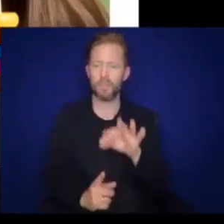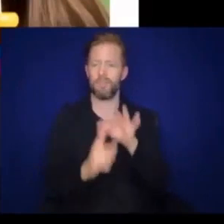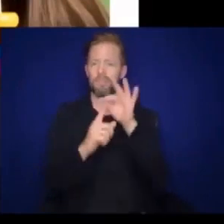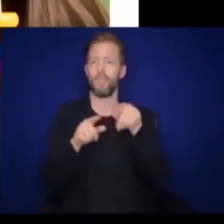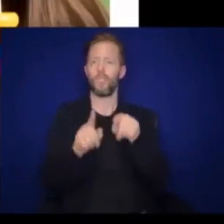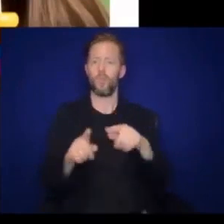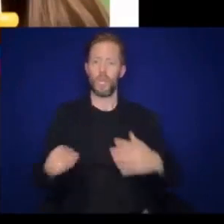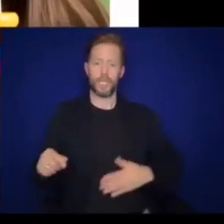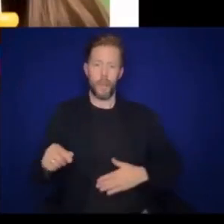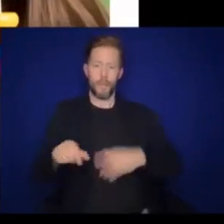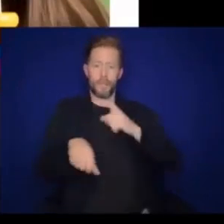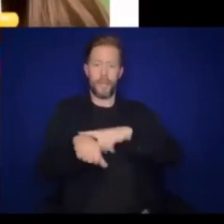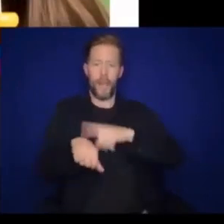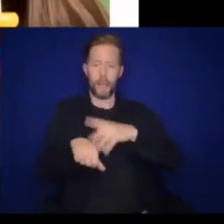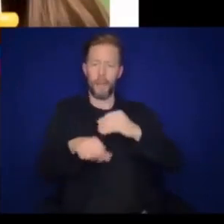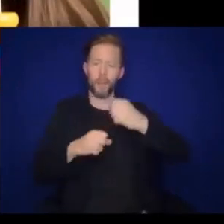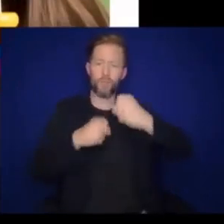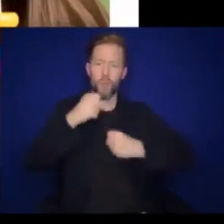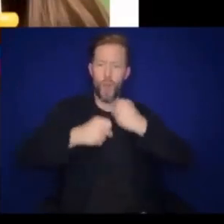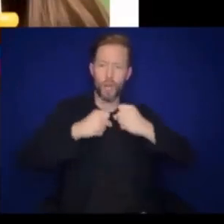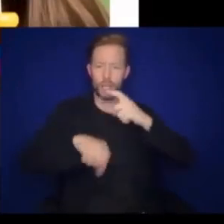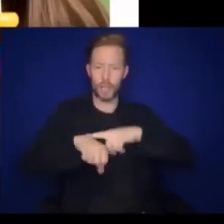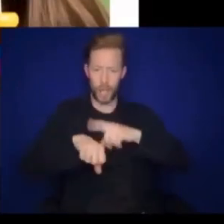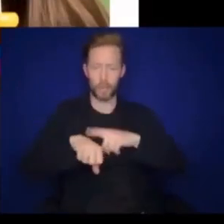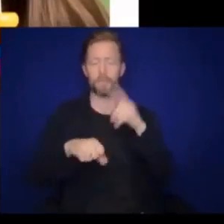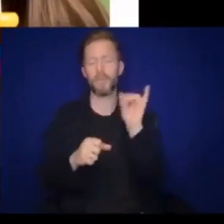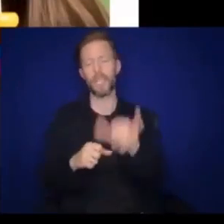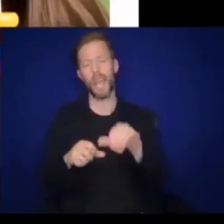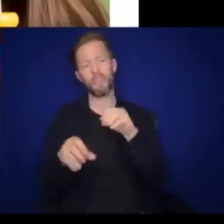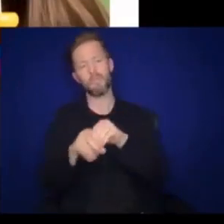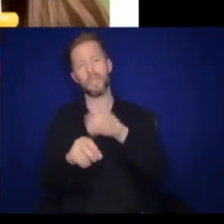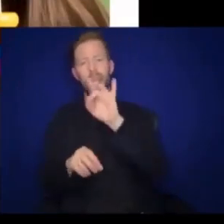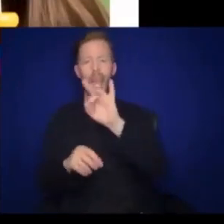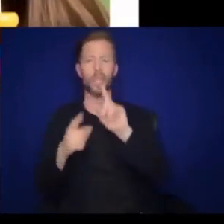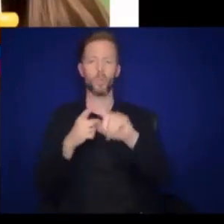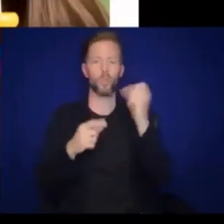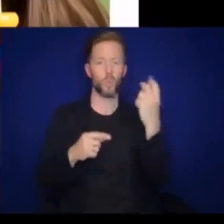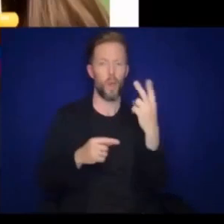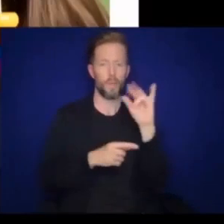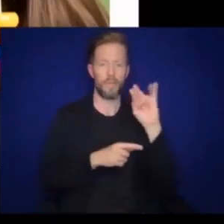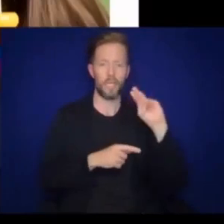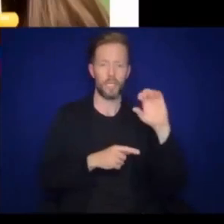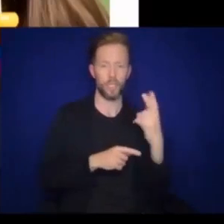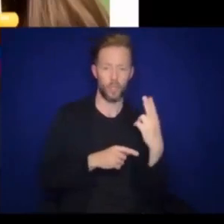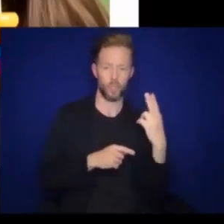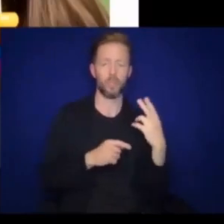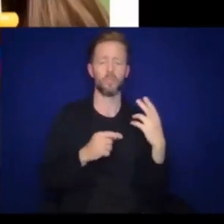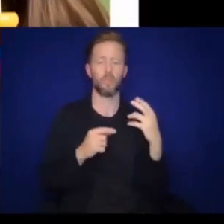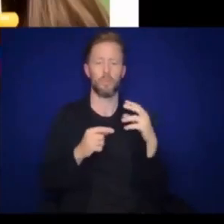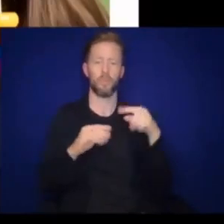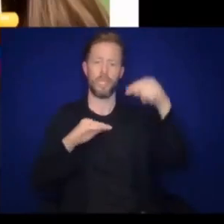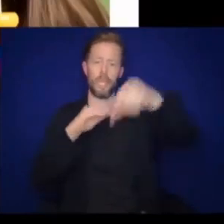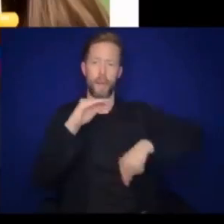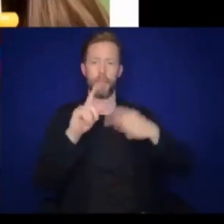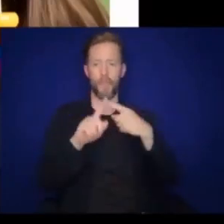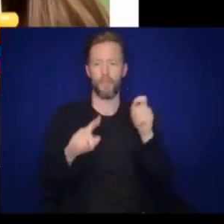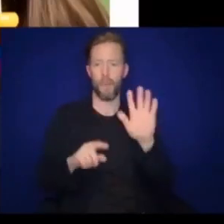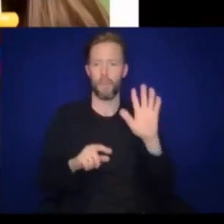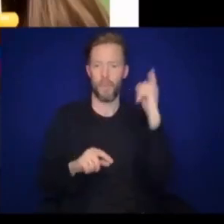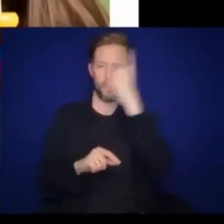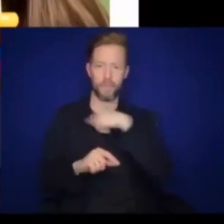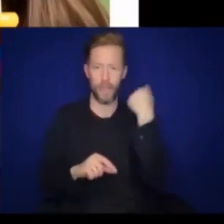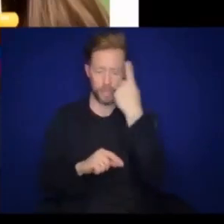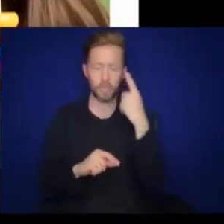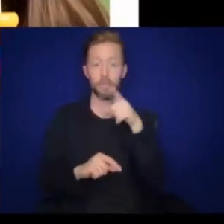especially during tummy time and crawling time. So toys are within that 8 to 12-inch depth from their